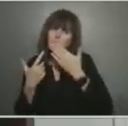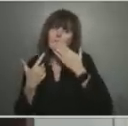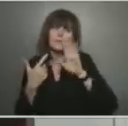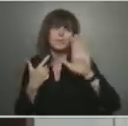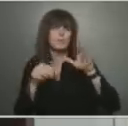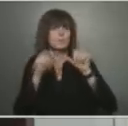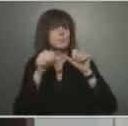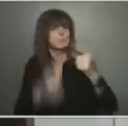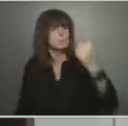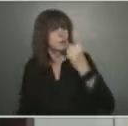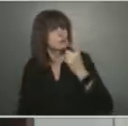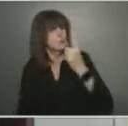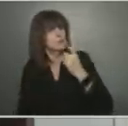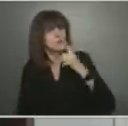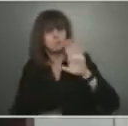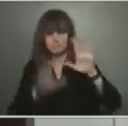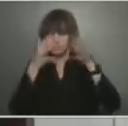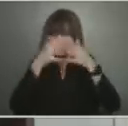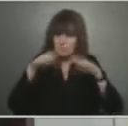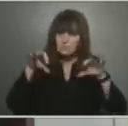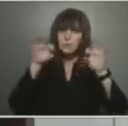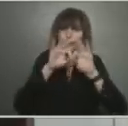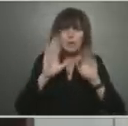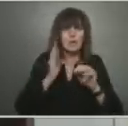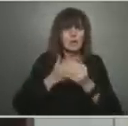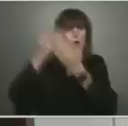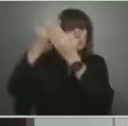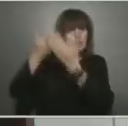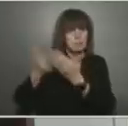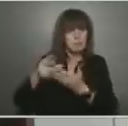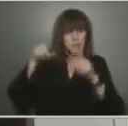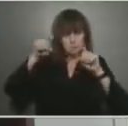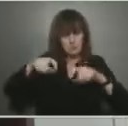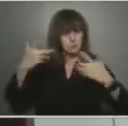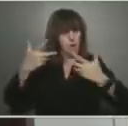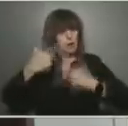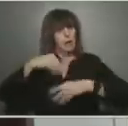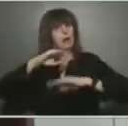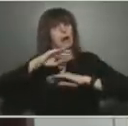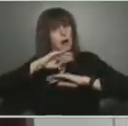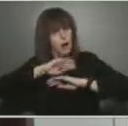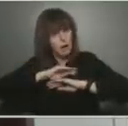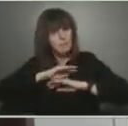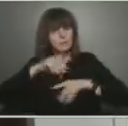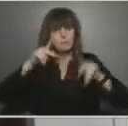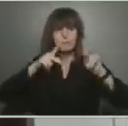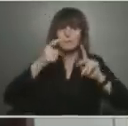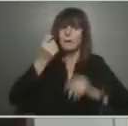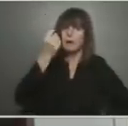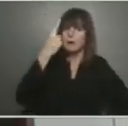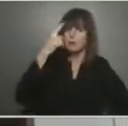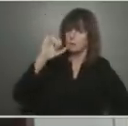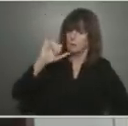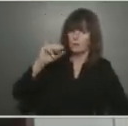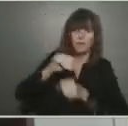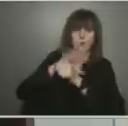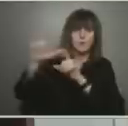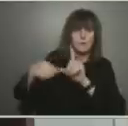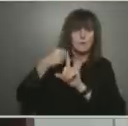that we have good data for all Ontarians to understand the impact of COVID-19. It won't be changed in a day.